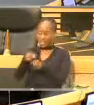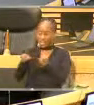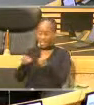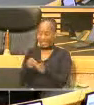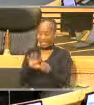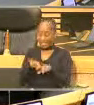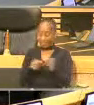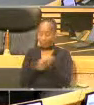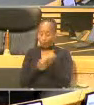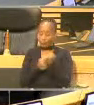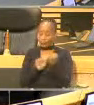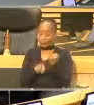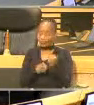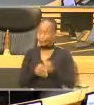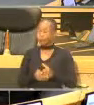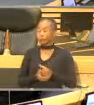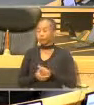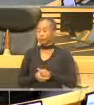this.